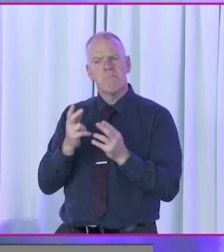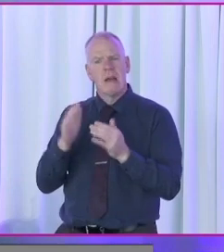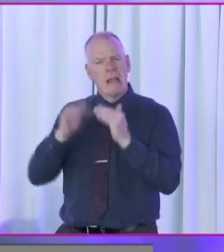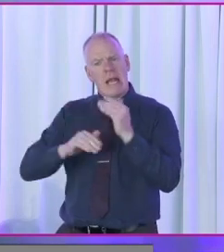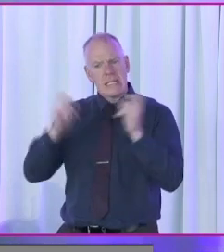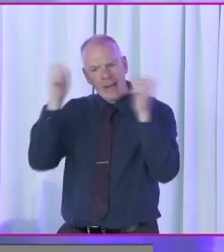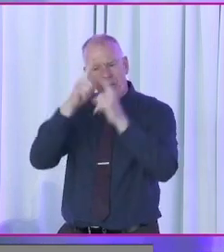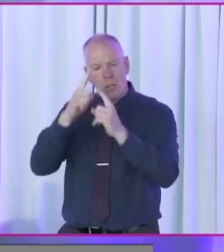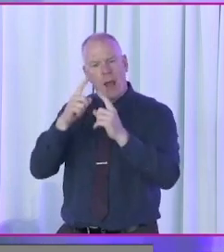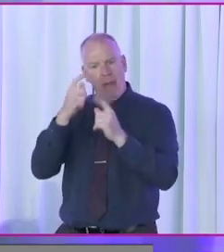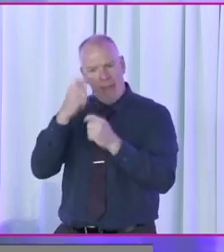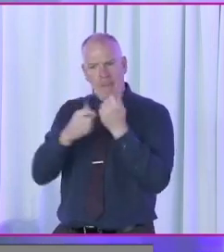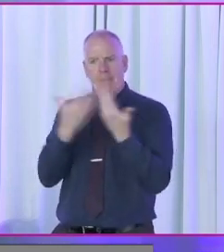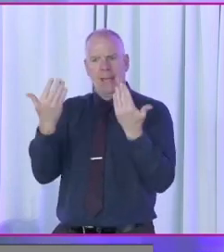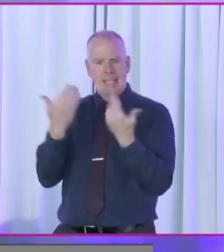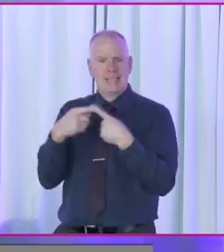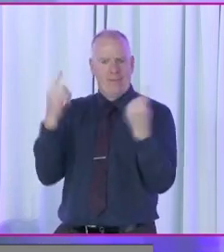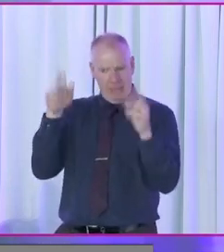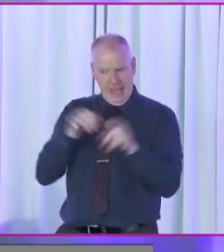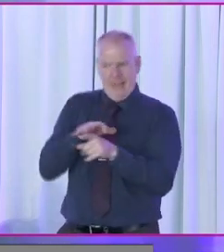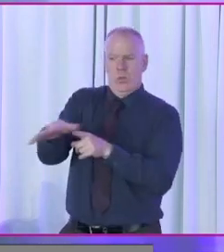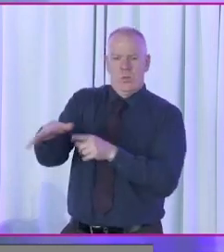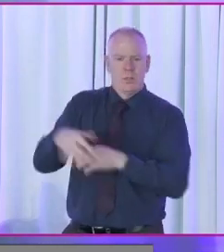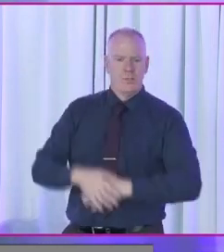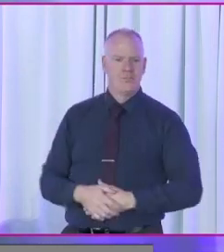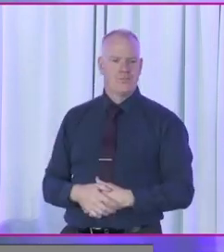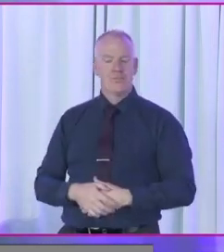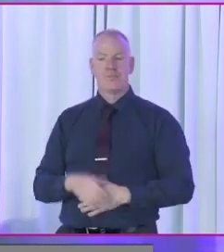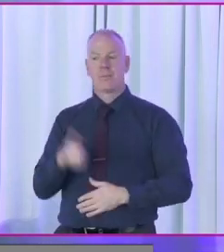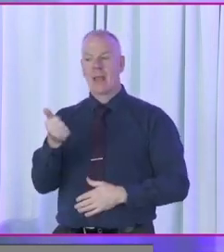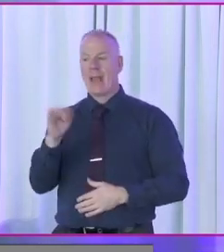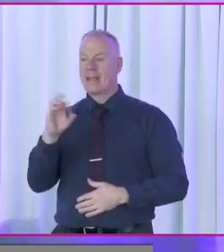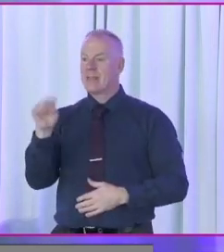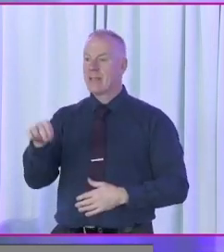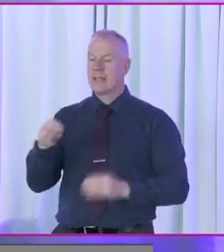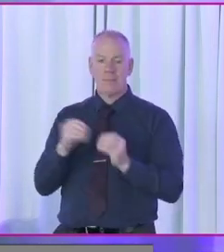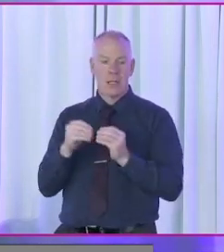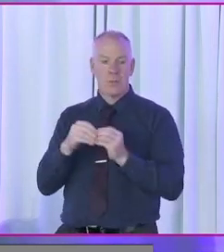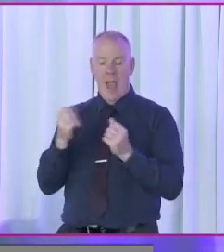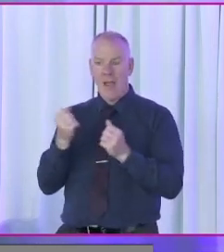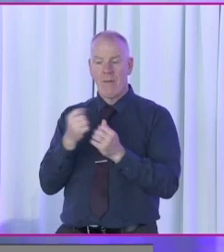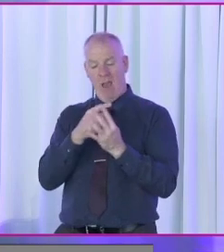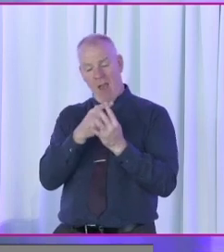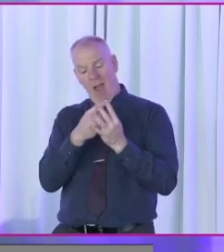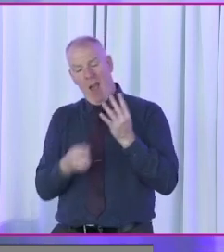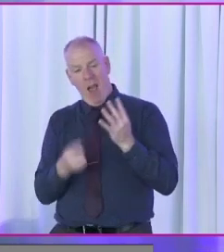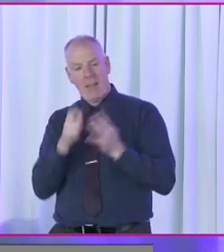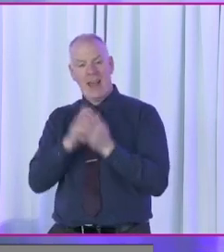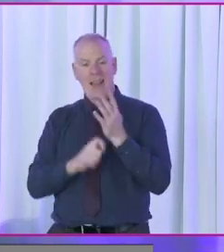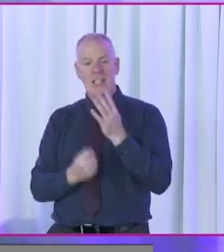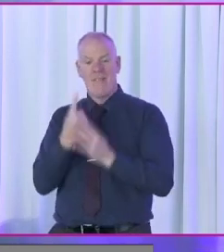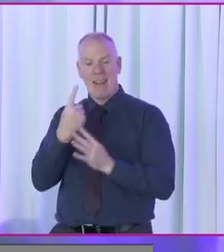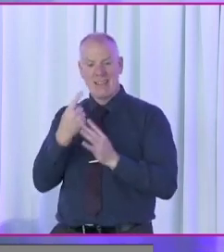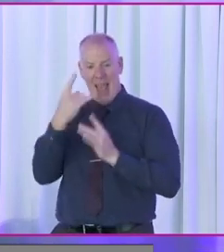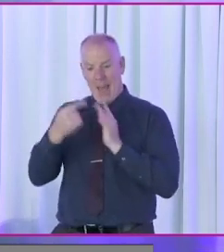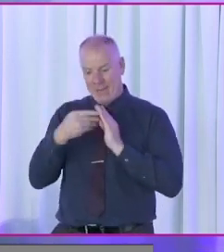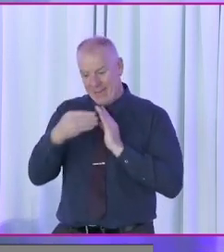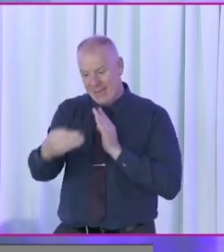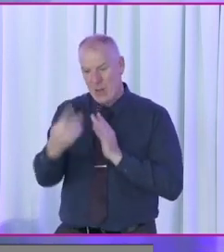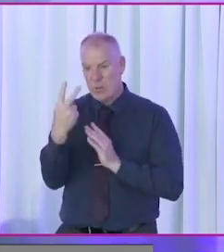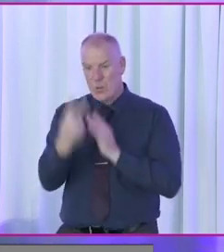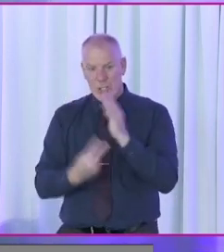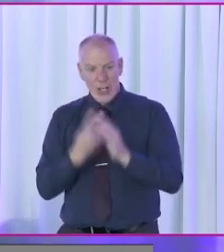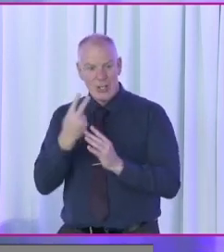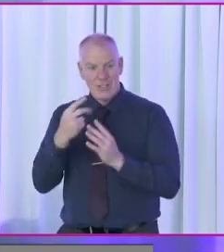Aideen mentioned earlier on, we have every single type of electoral event, which it is possible to have in the next